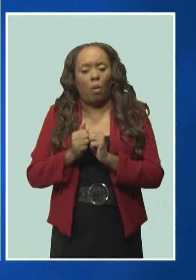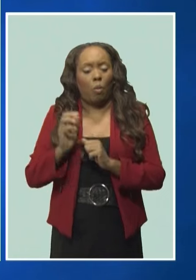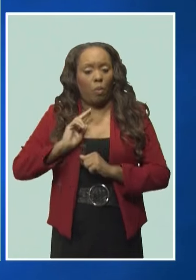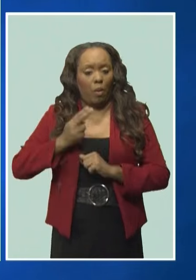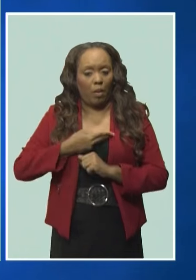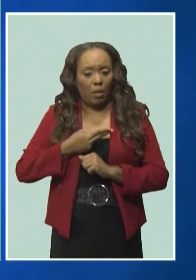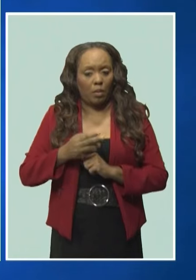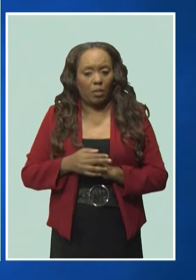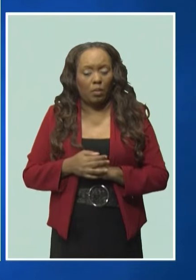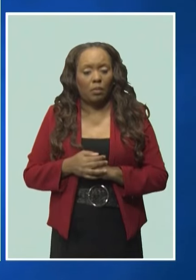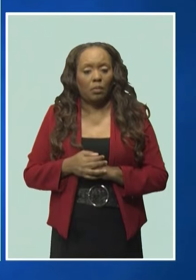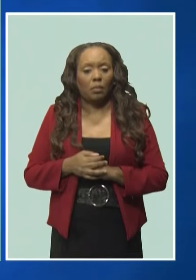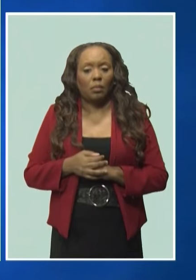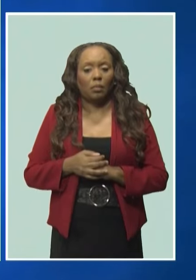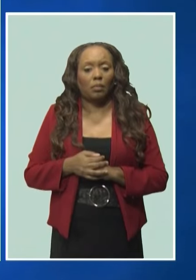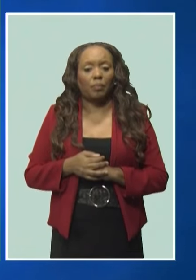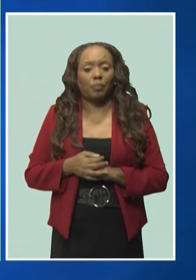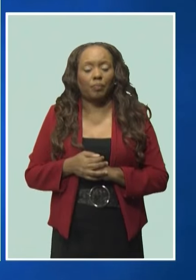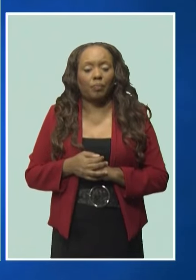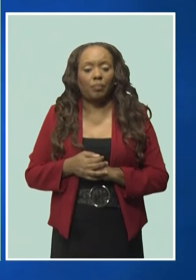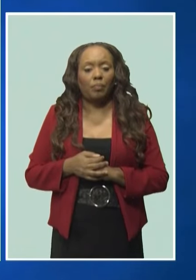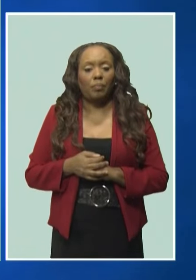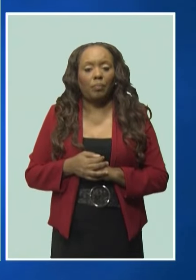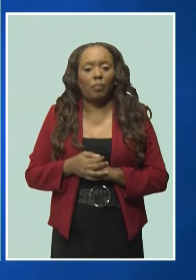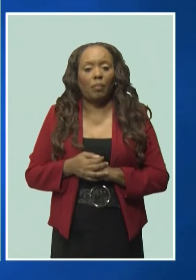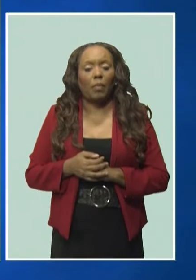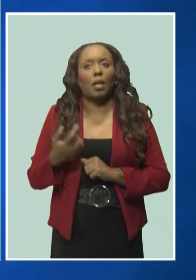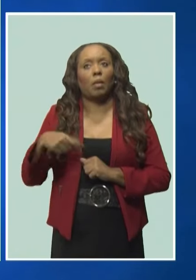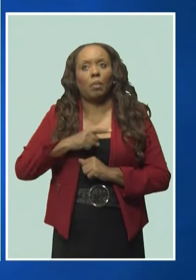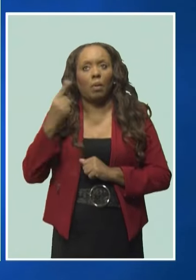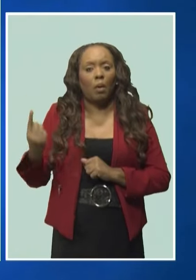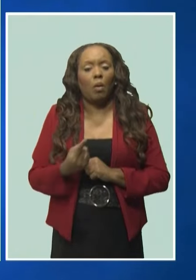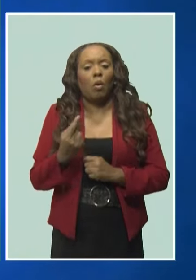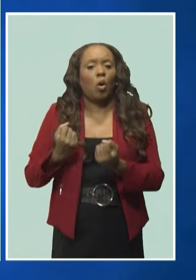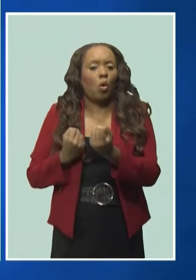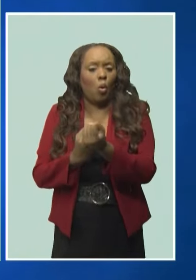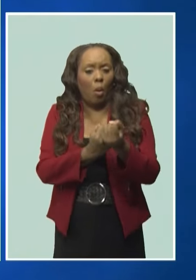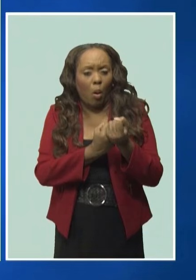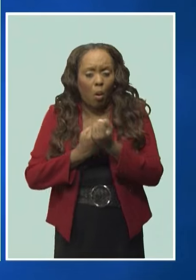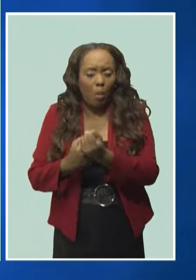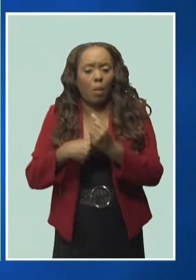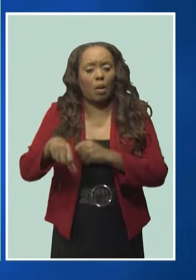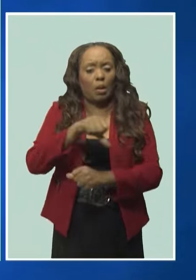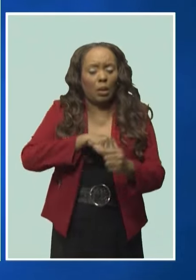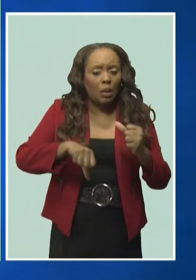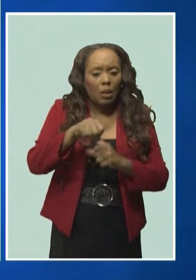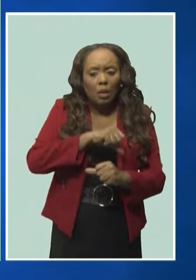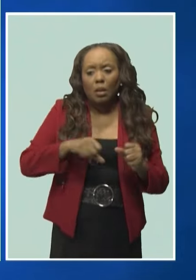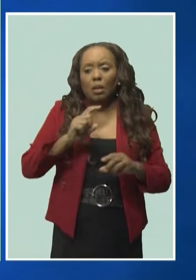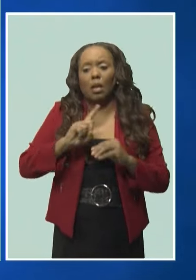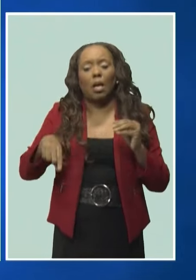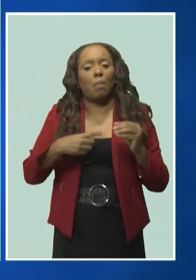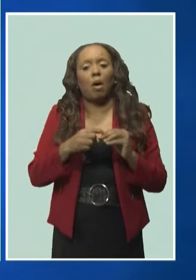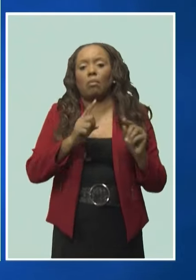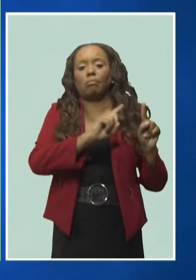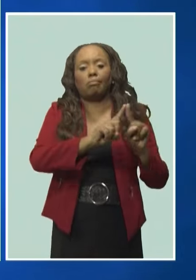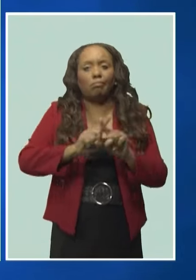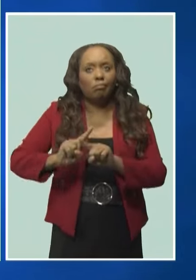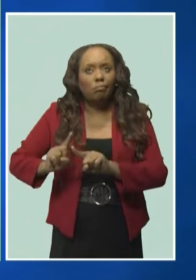honoured the One China Principle, and we've supported each other on matters related to our core interests.